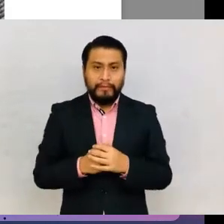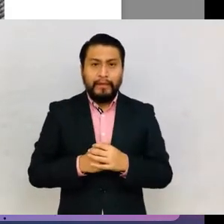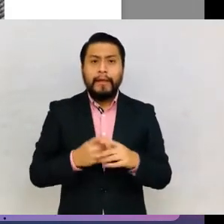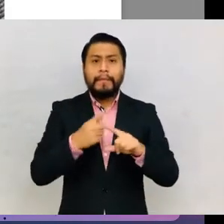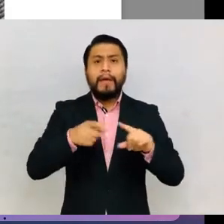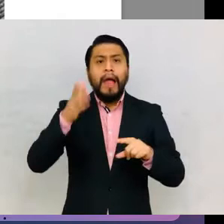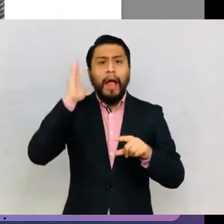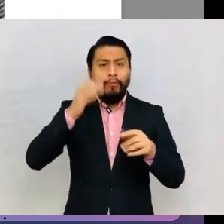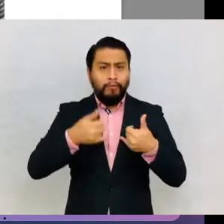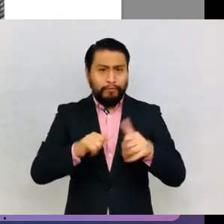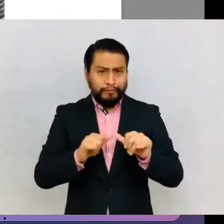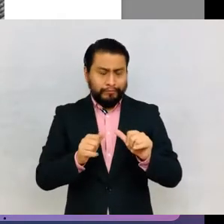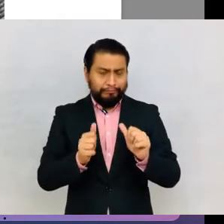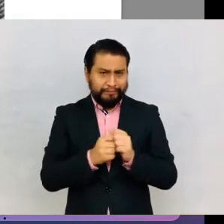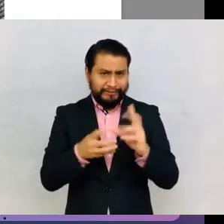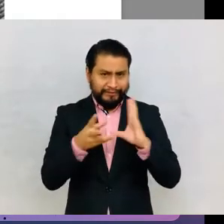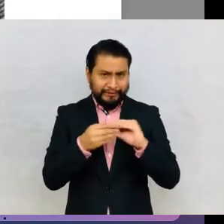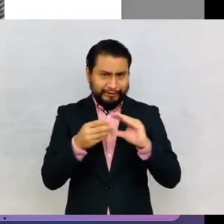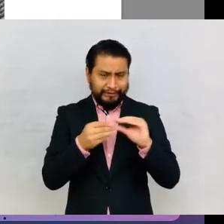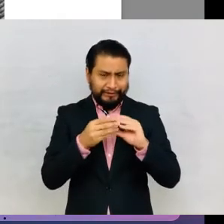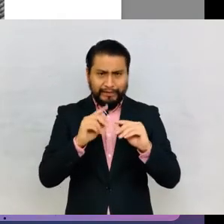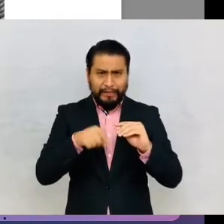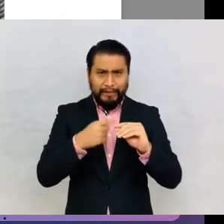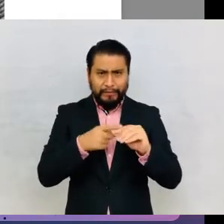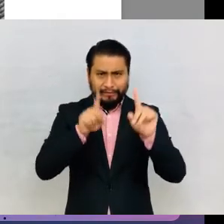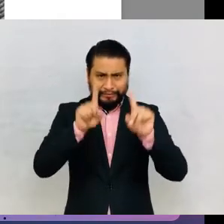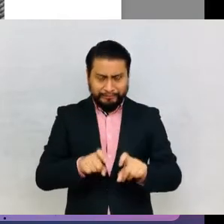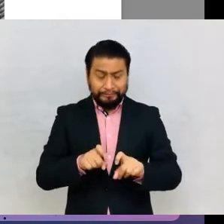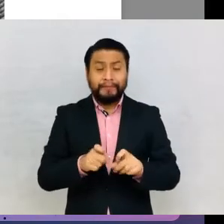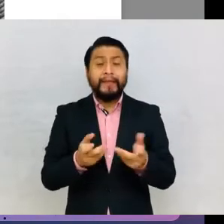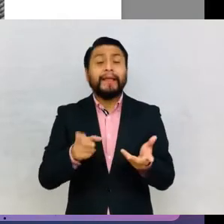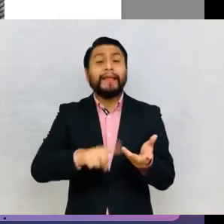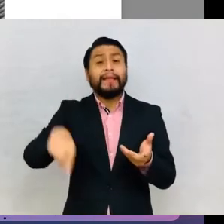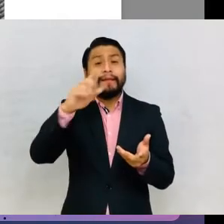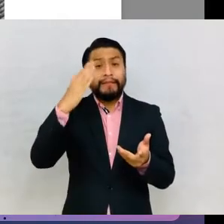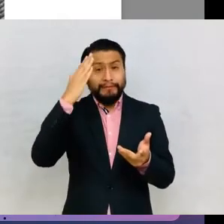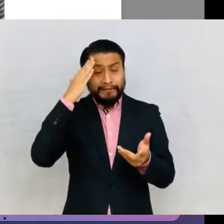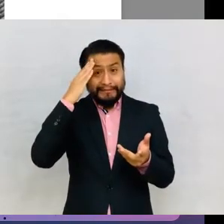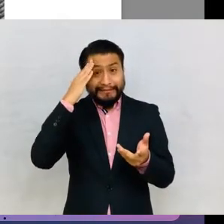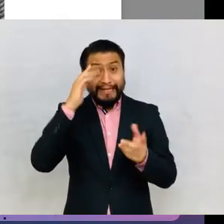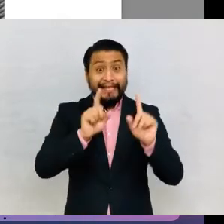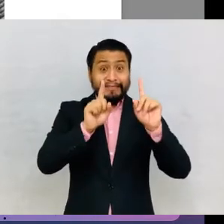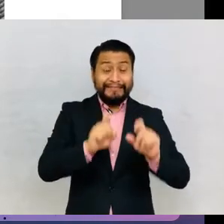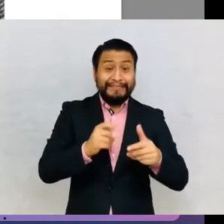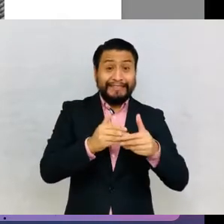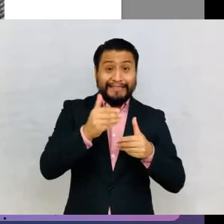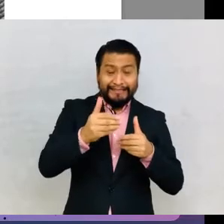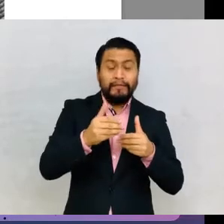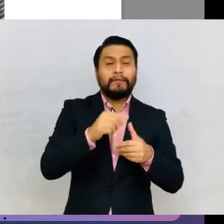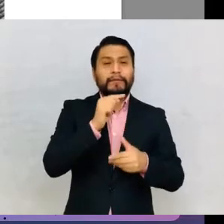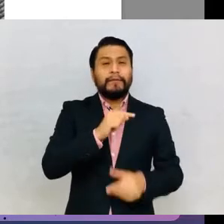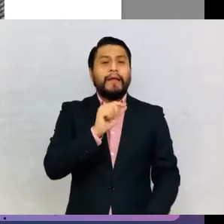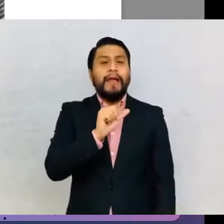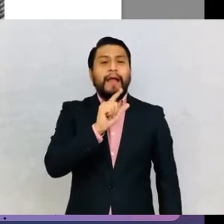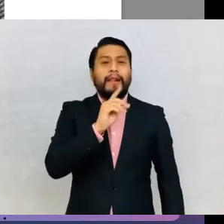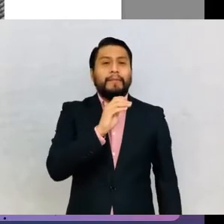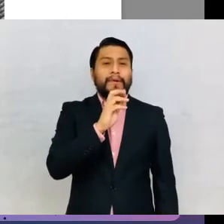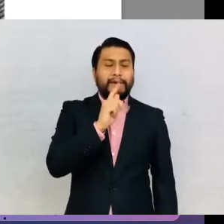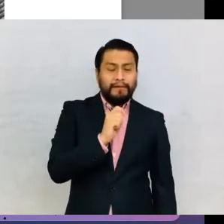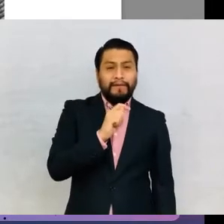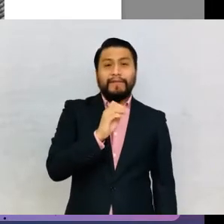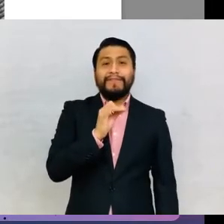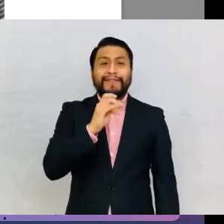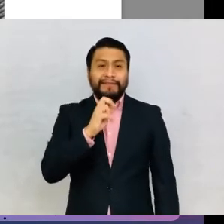But I will continue with the story of the tests. As is well known, after the test created by Alfred Binet in France to